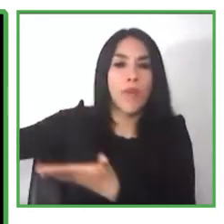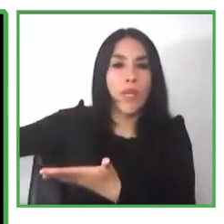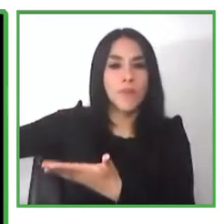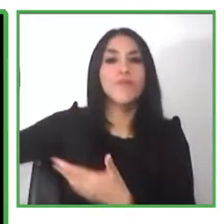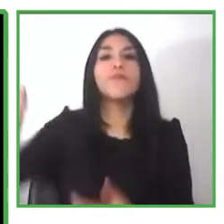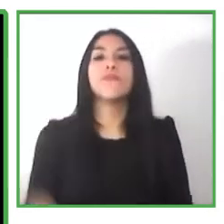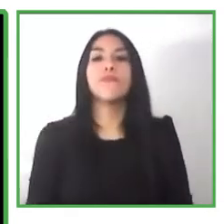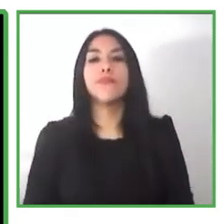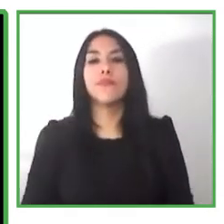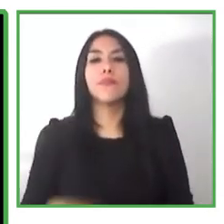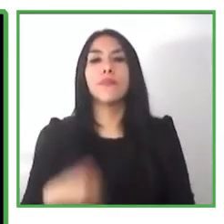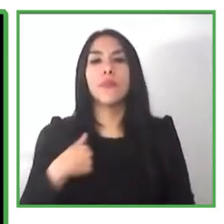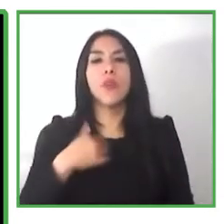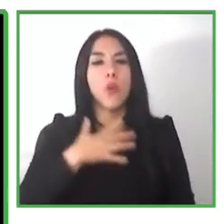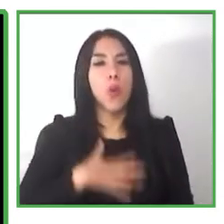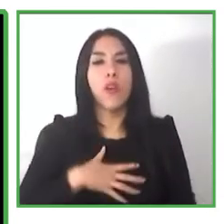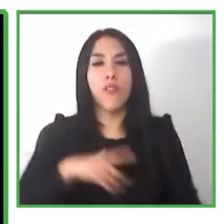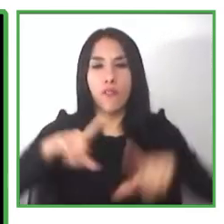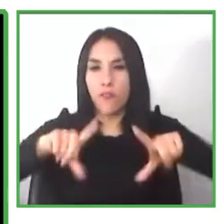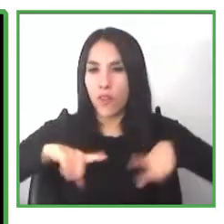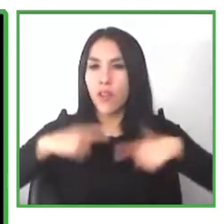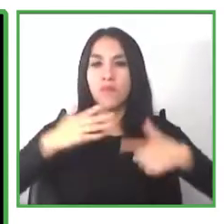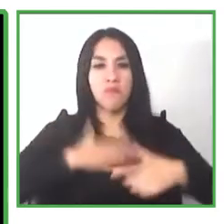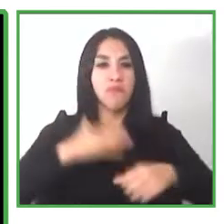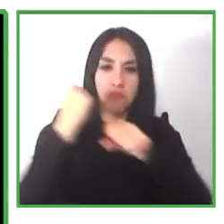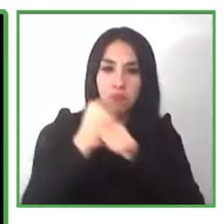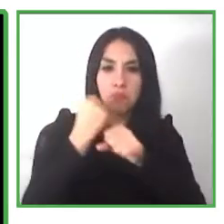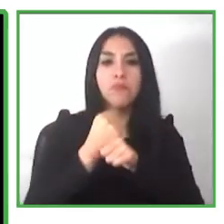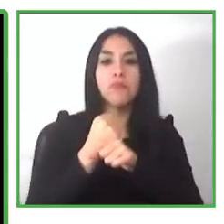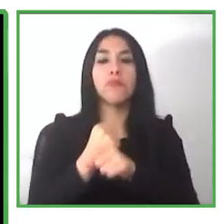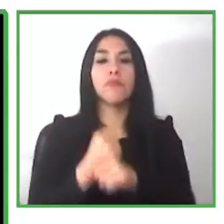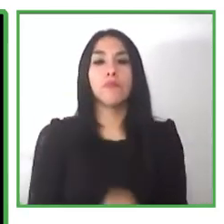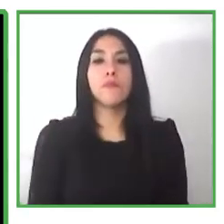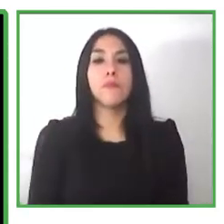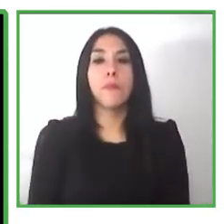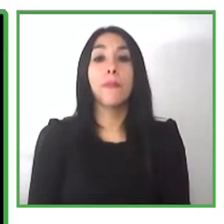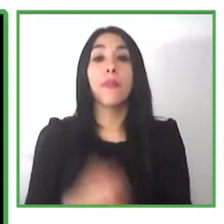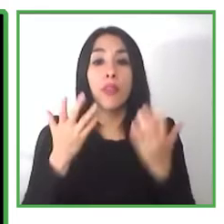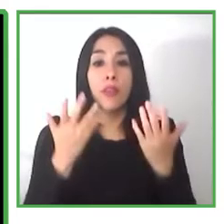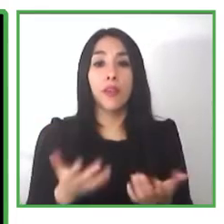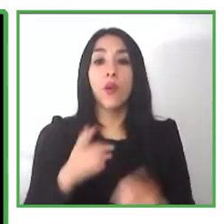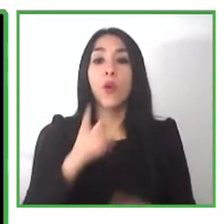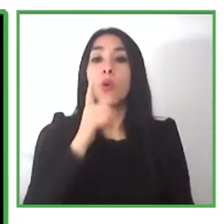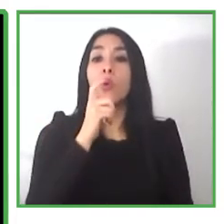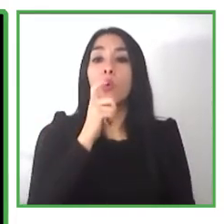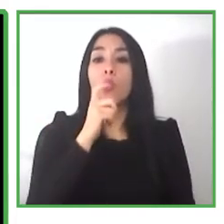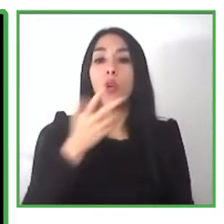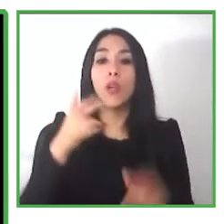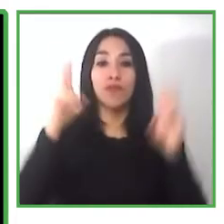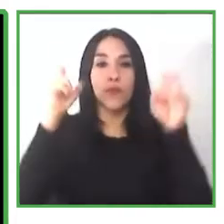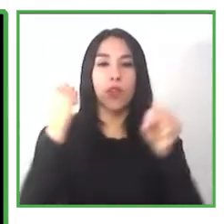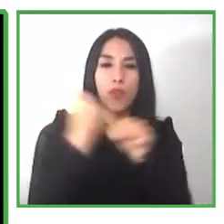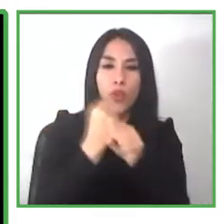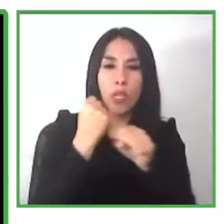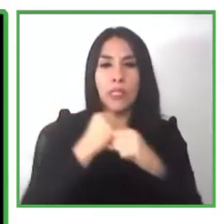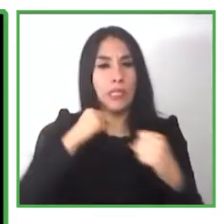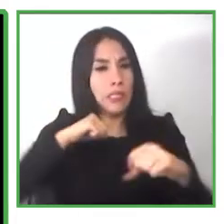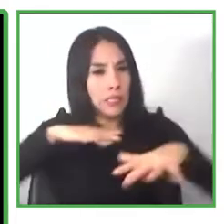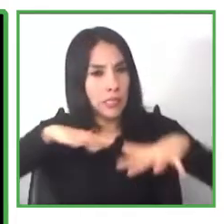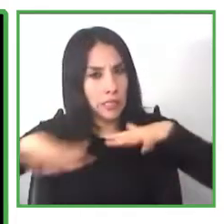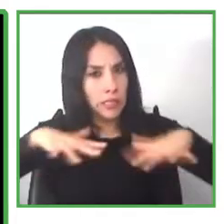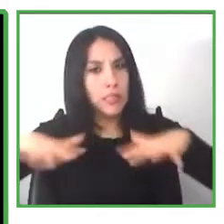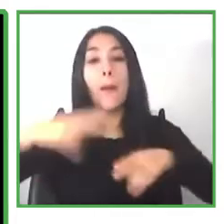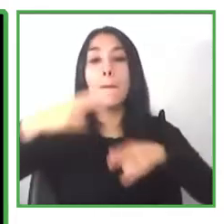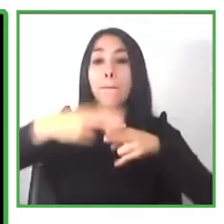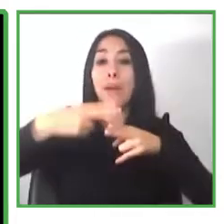very successful campaign called um nothing about us without us and we'll tell you a little bit later on jamie will speak to you about the